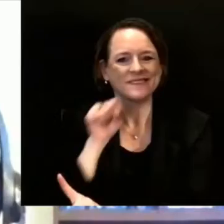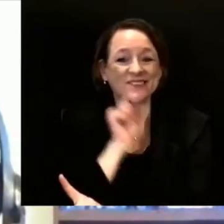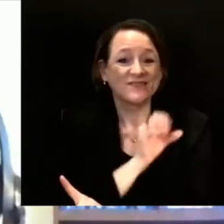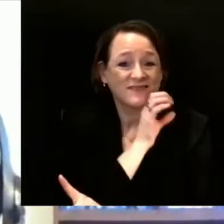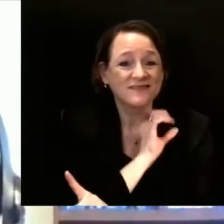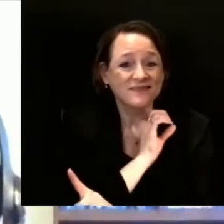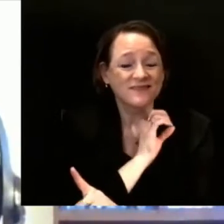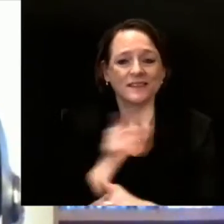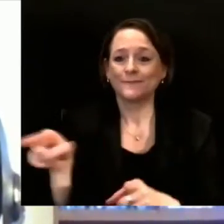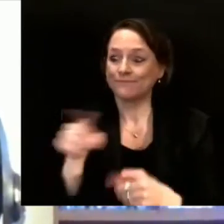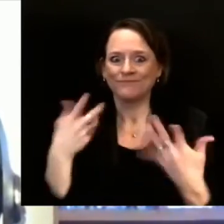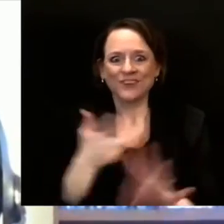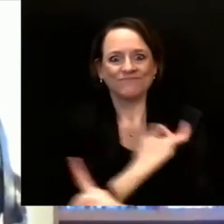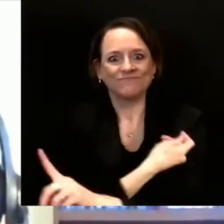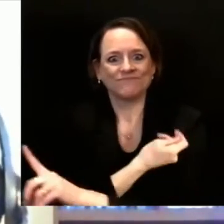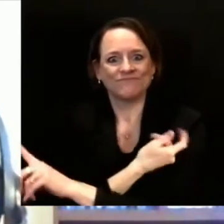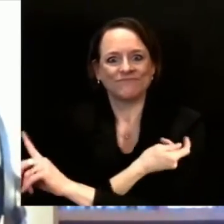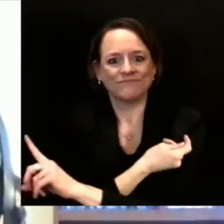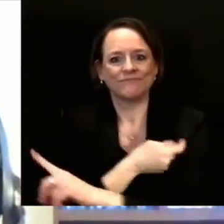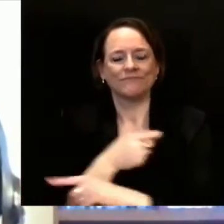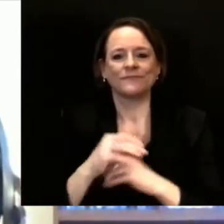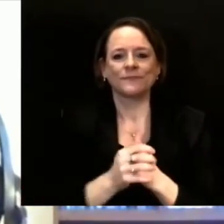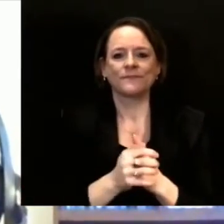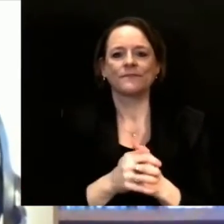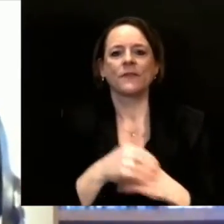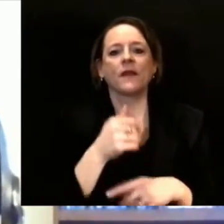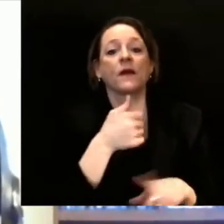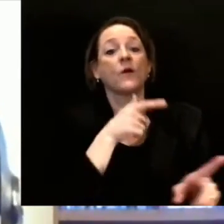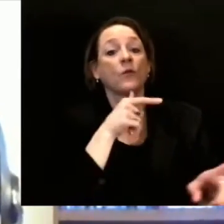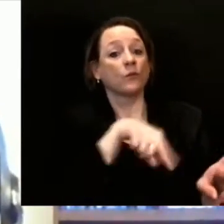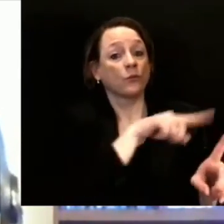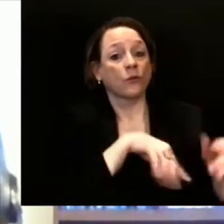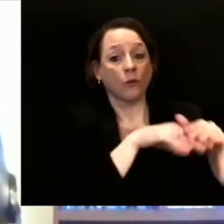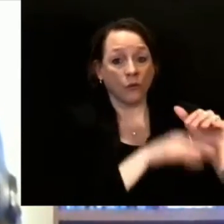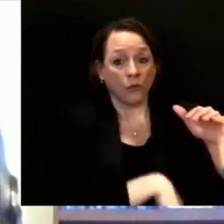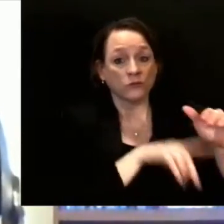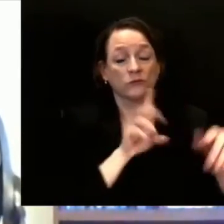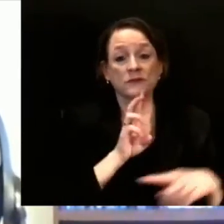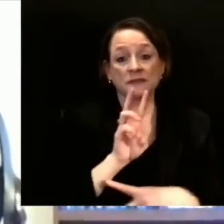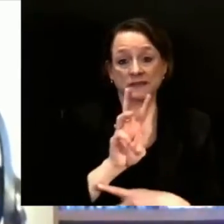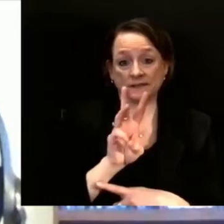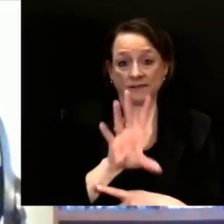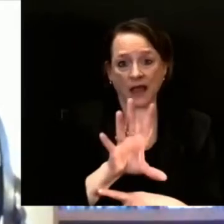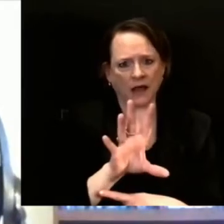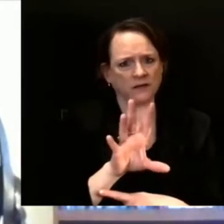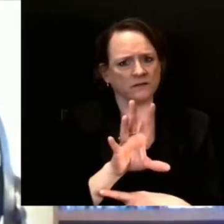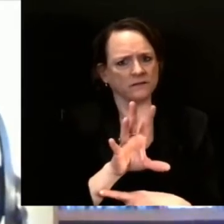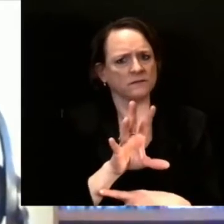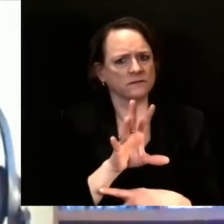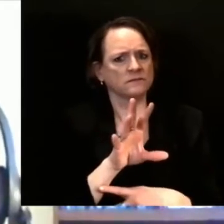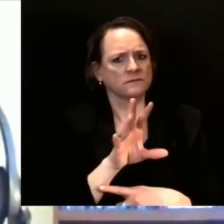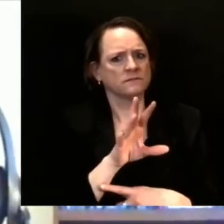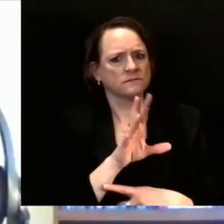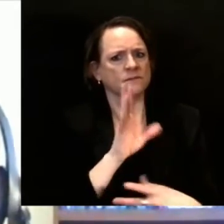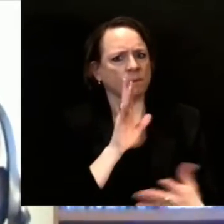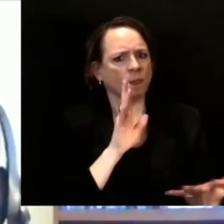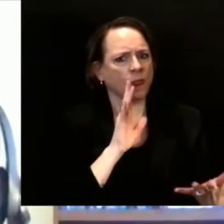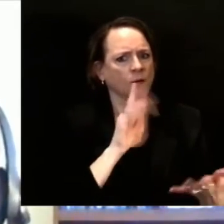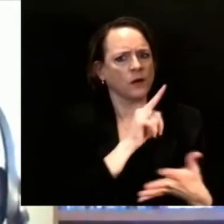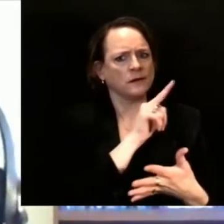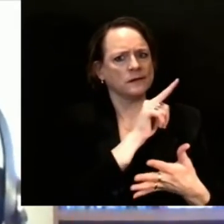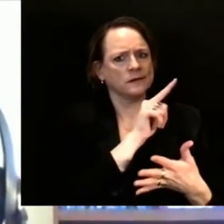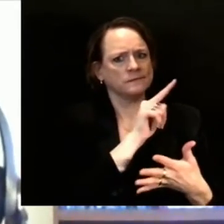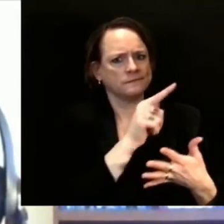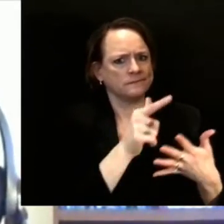full consideration in subsequent phases after this next eligible one. We